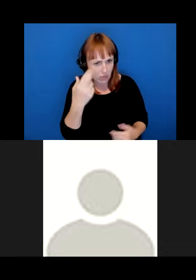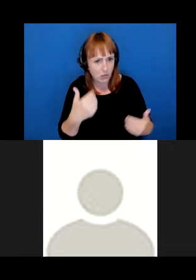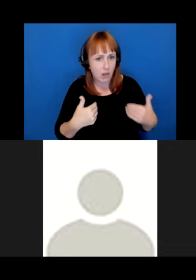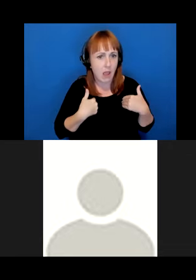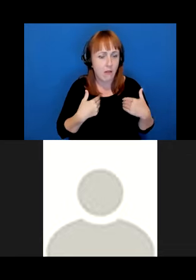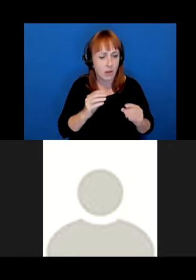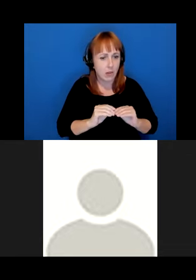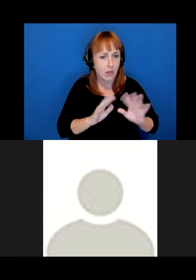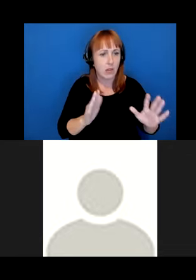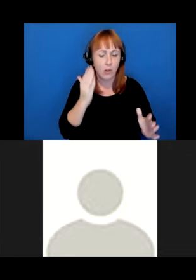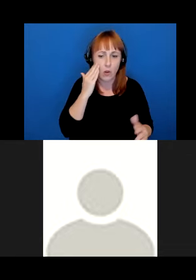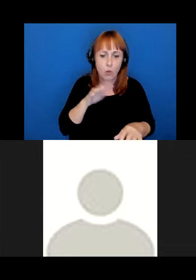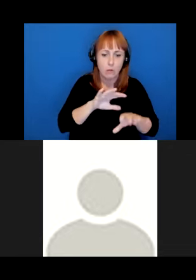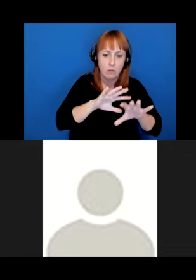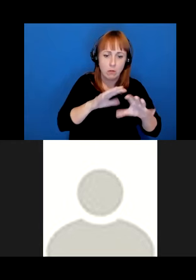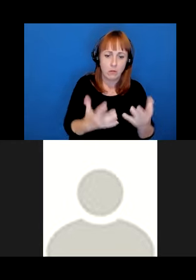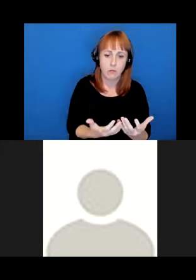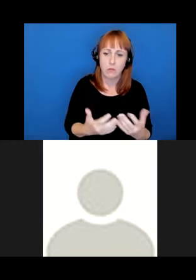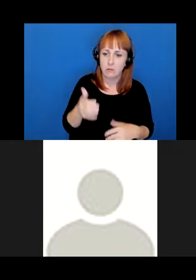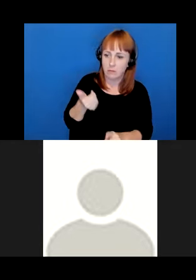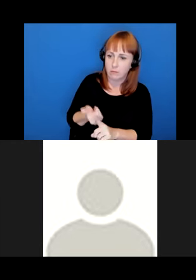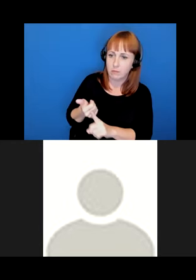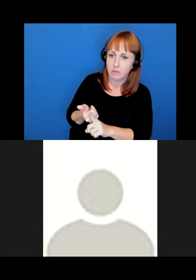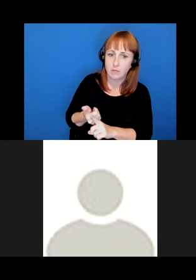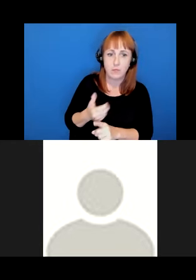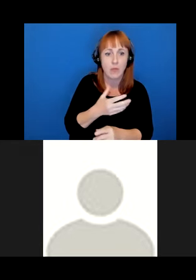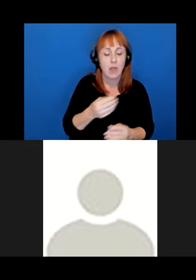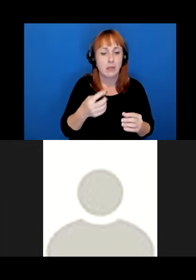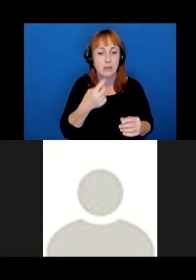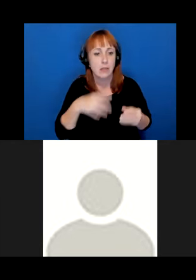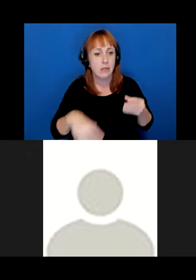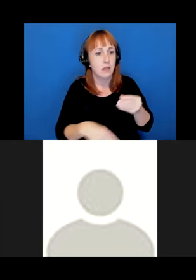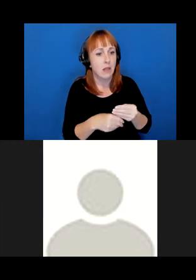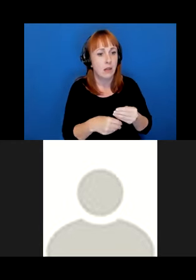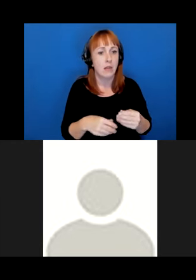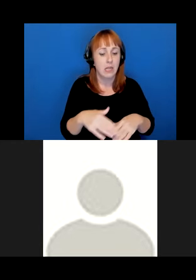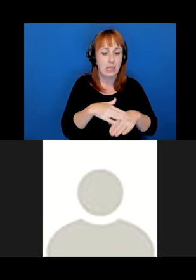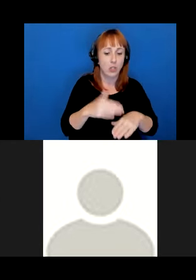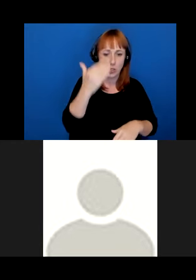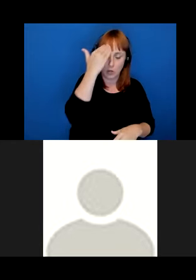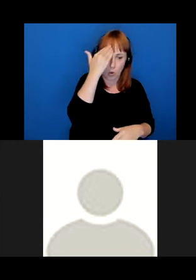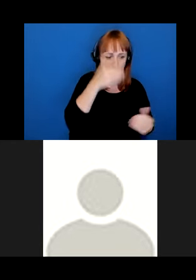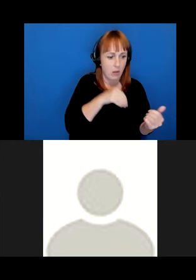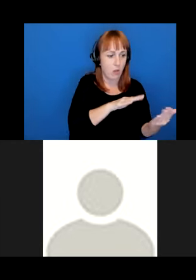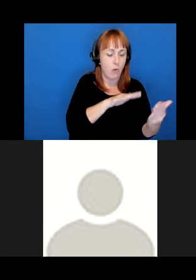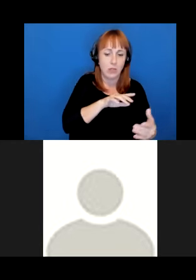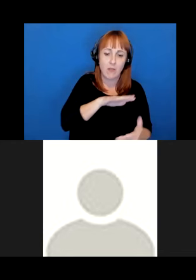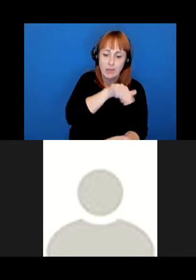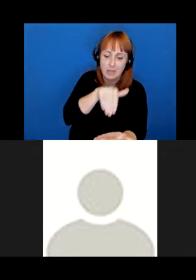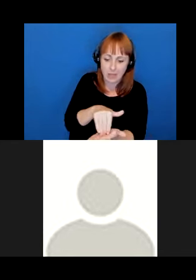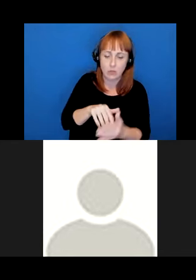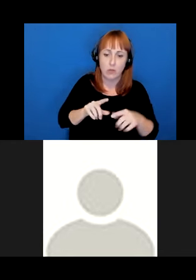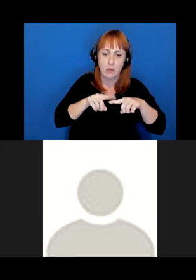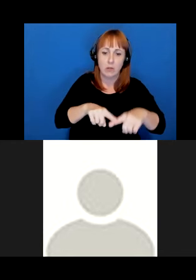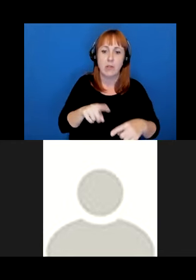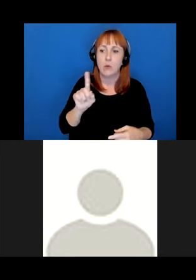and knowing the world. And then goes on to assert that indigenous ways of knowing should be central in the academy as ways of